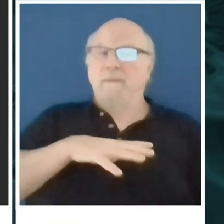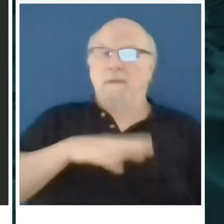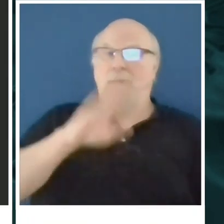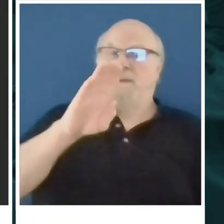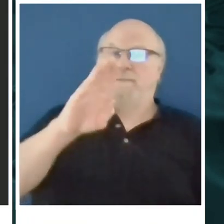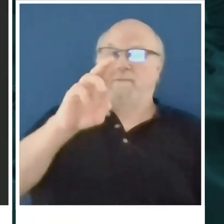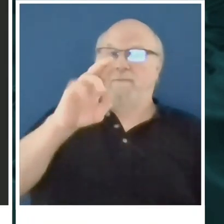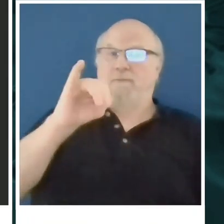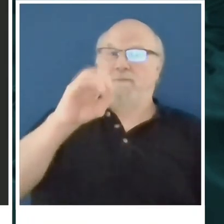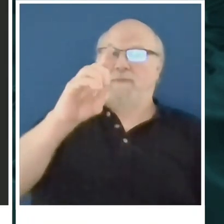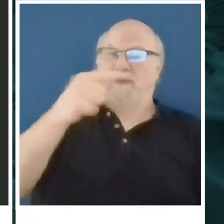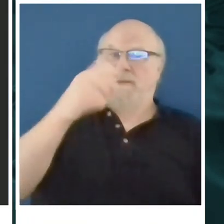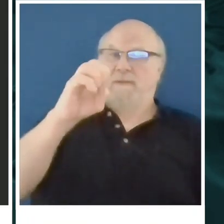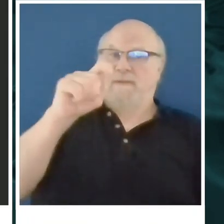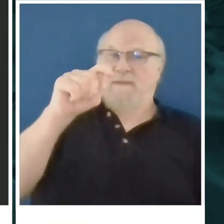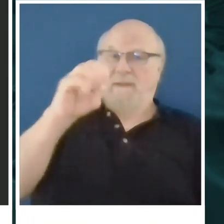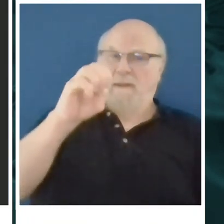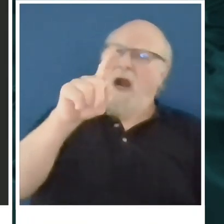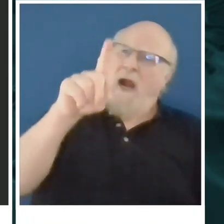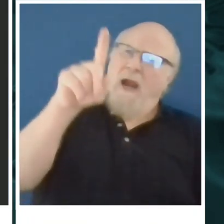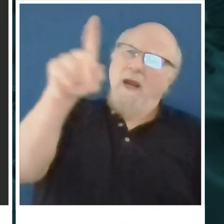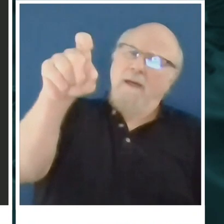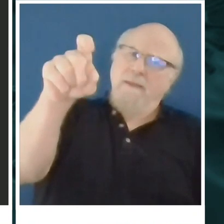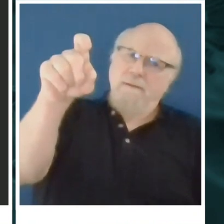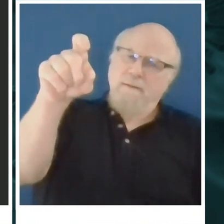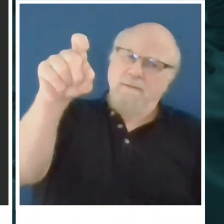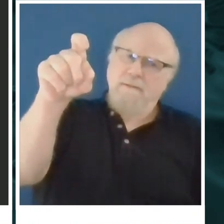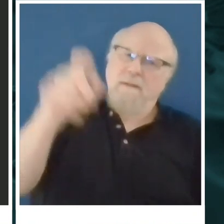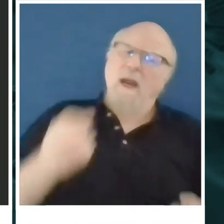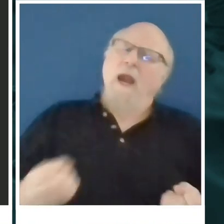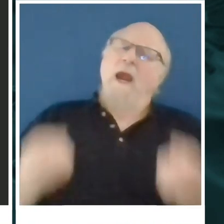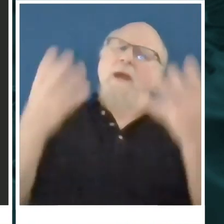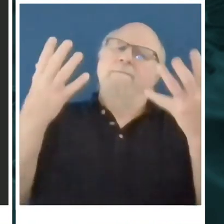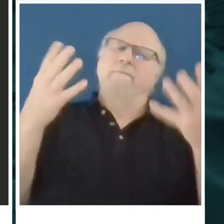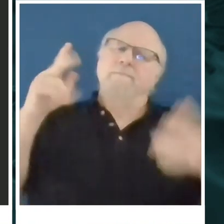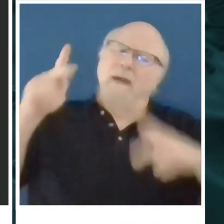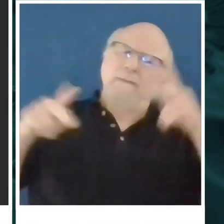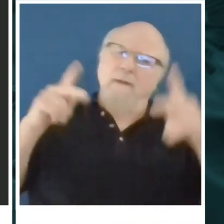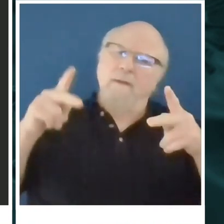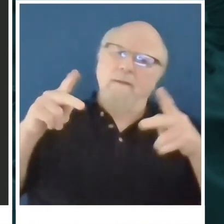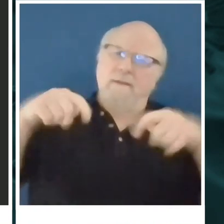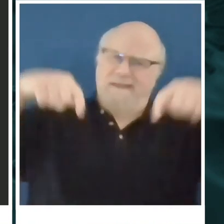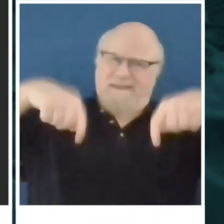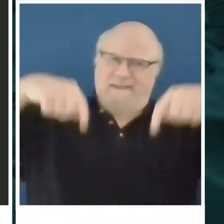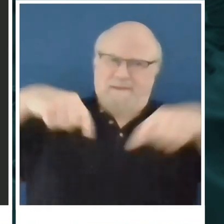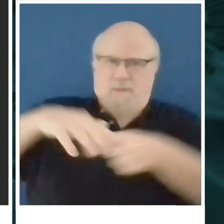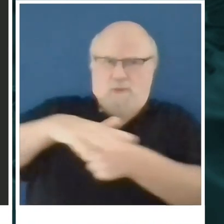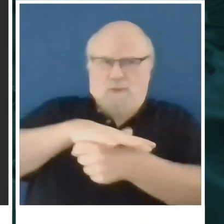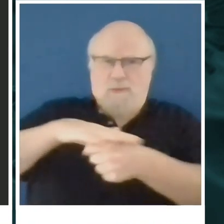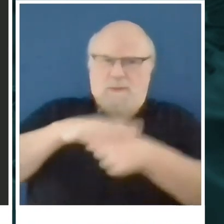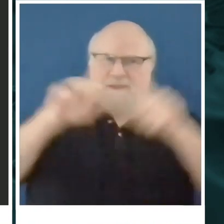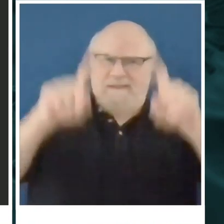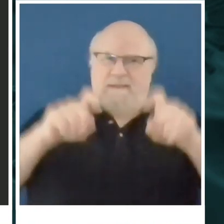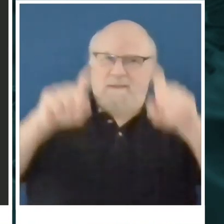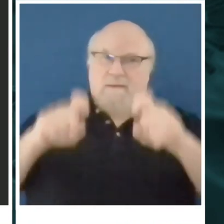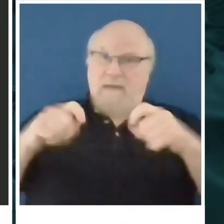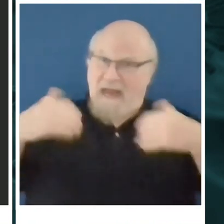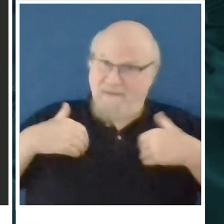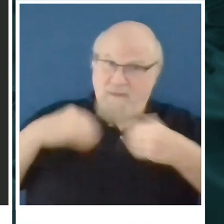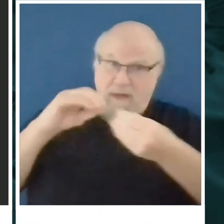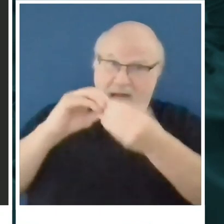Hi there. How many people locally have been tested at the two sites? I don't know if you have that number on hand.